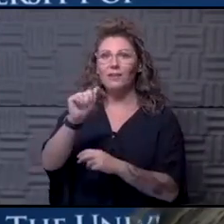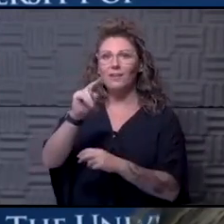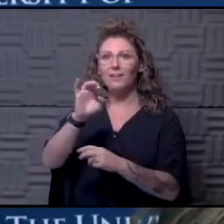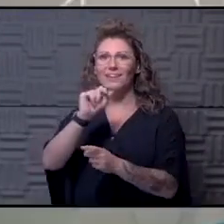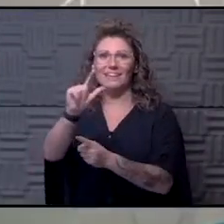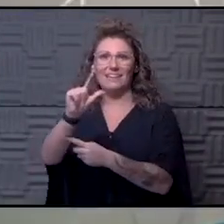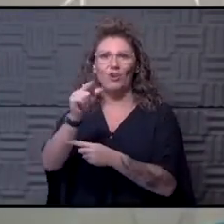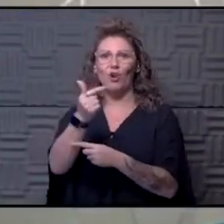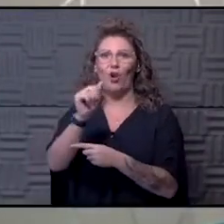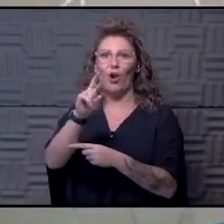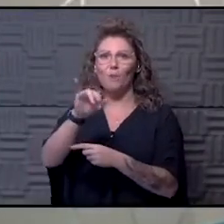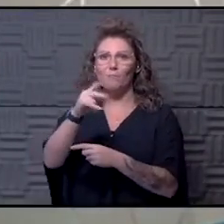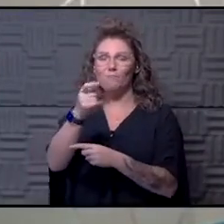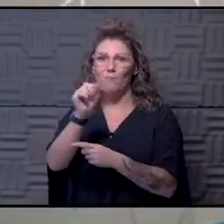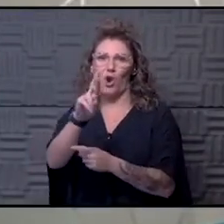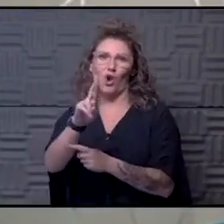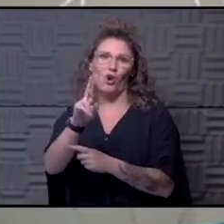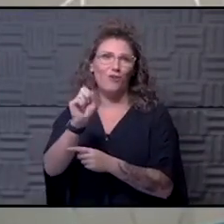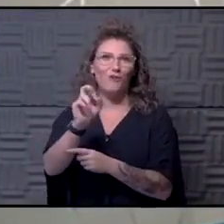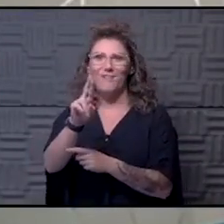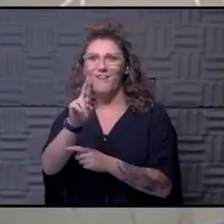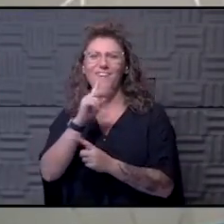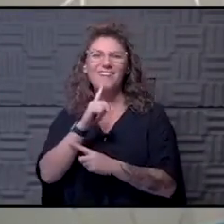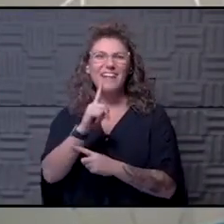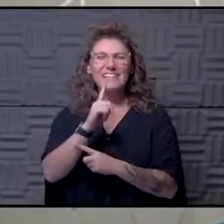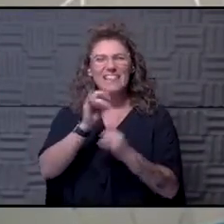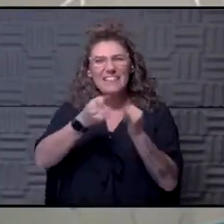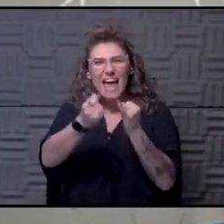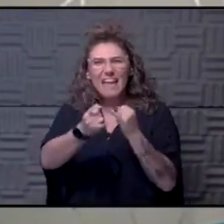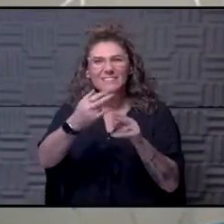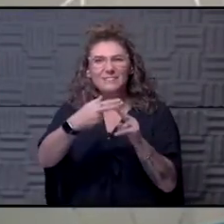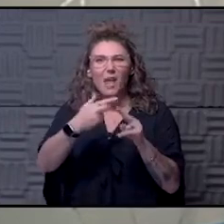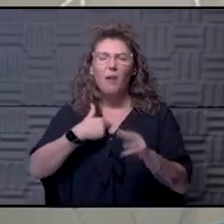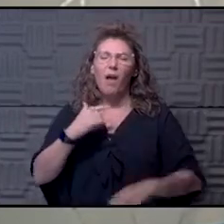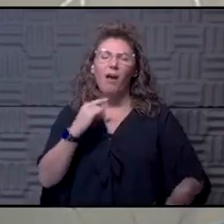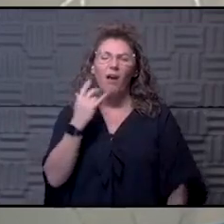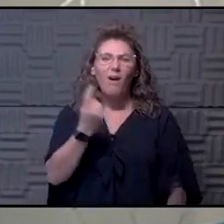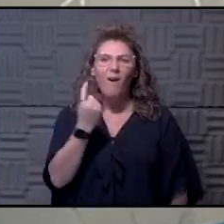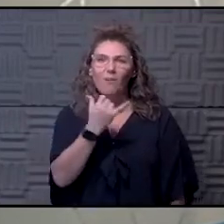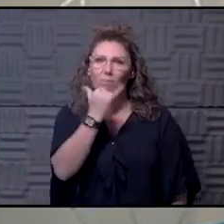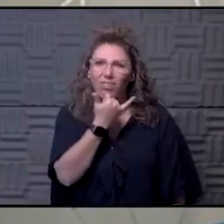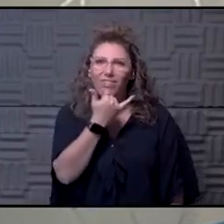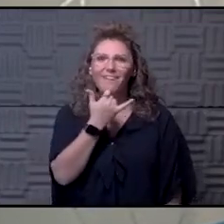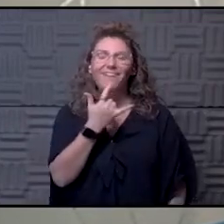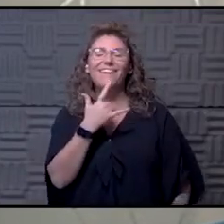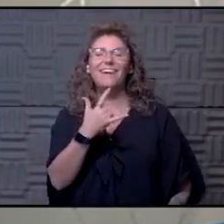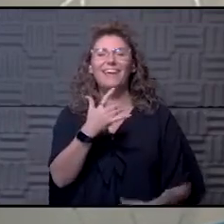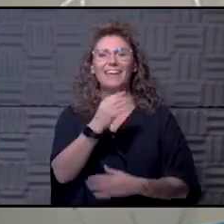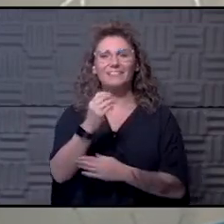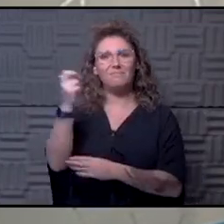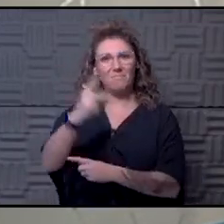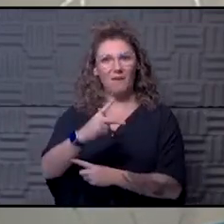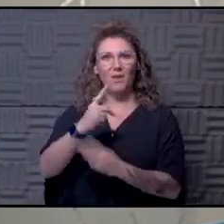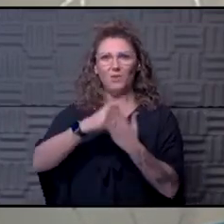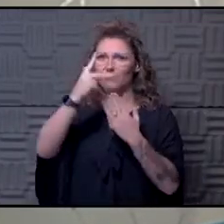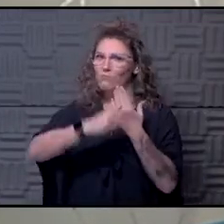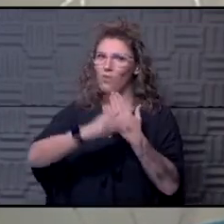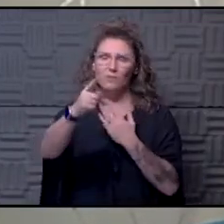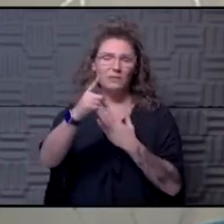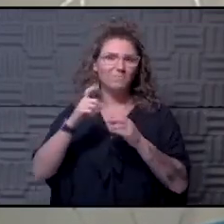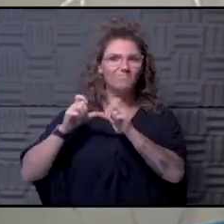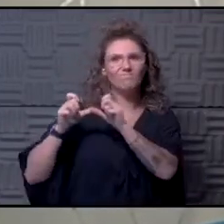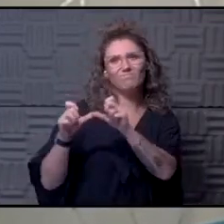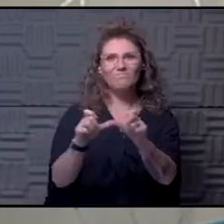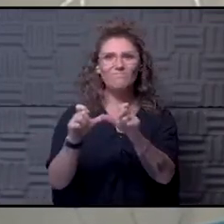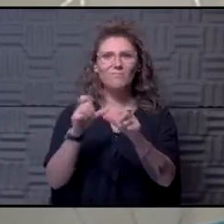Gallmarker. I never say his last name correctly. I try to get to it pretty closely, though. Aneel's back on the program today. Aneel has been with us before. He is a